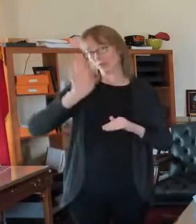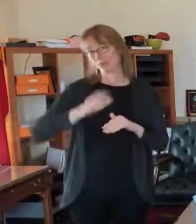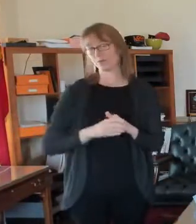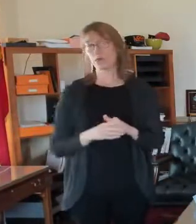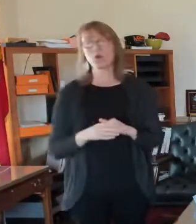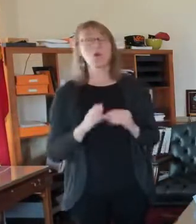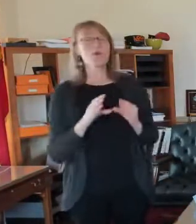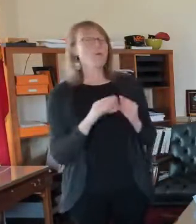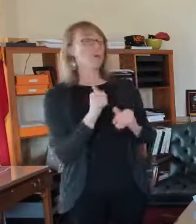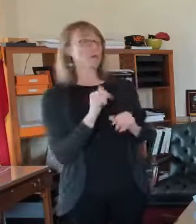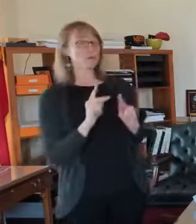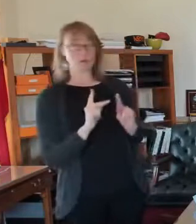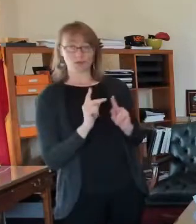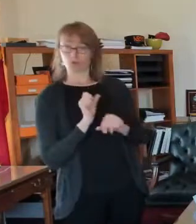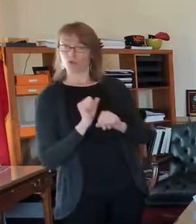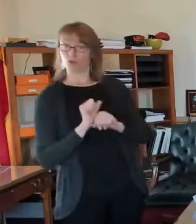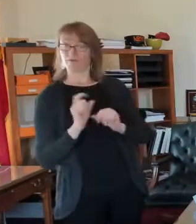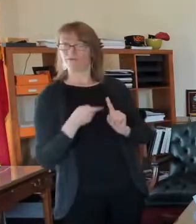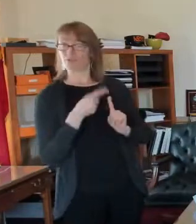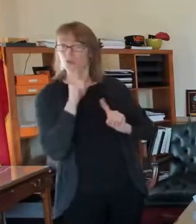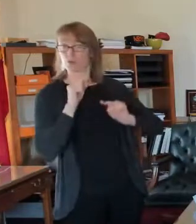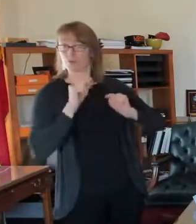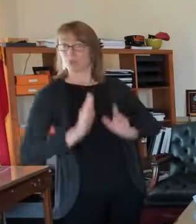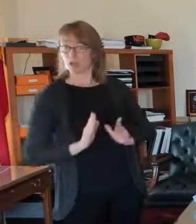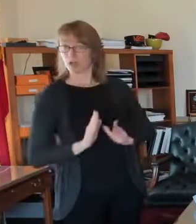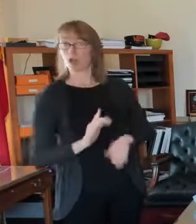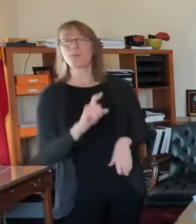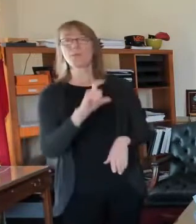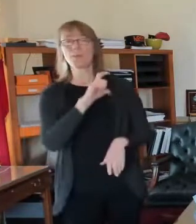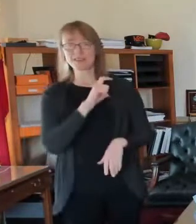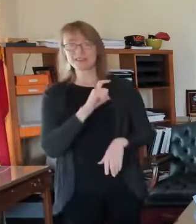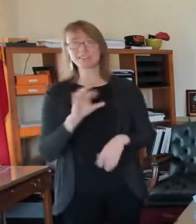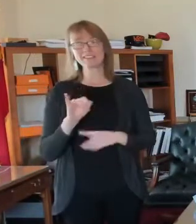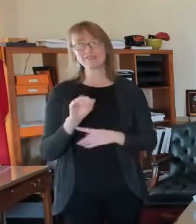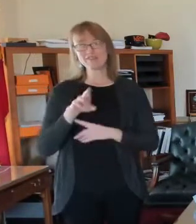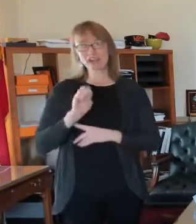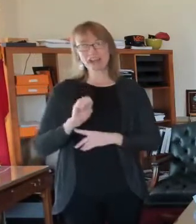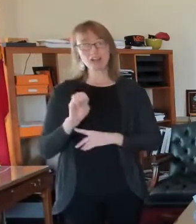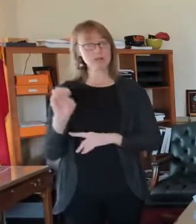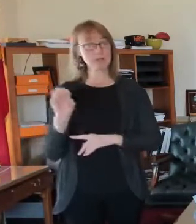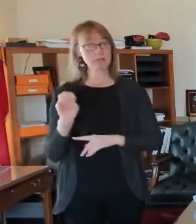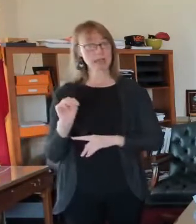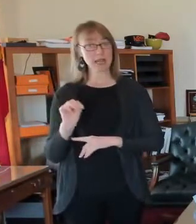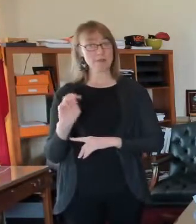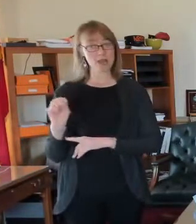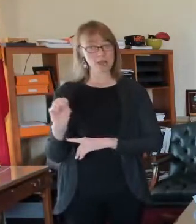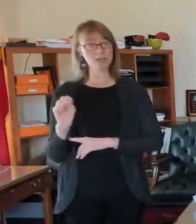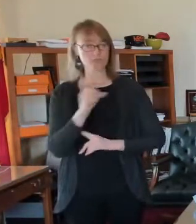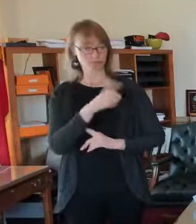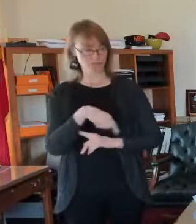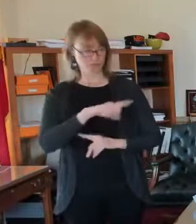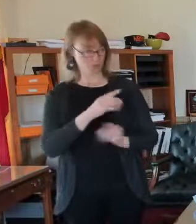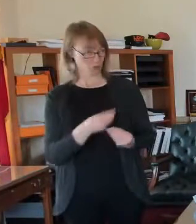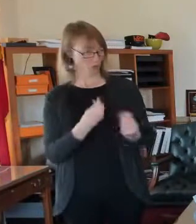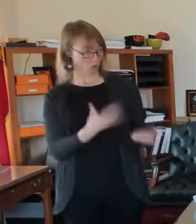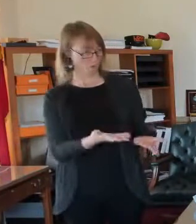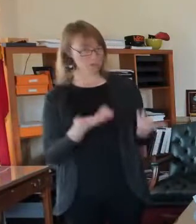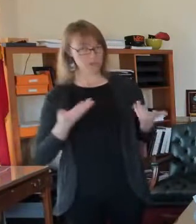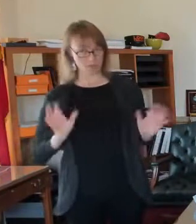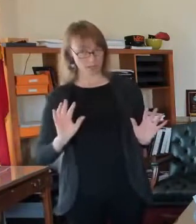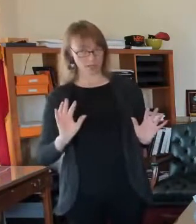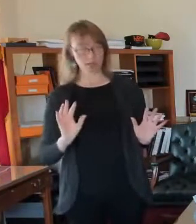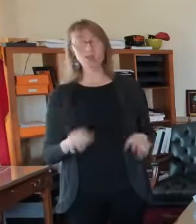have been done in our region. Please fire EMS. Um, the healthcare workers